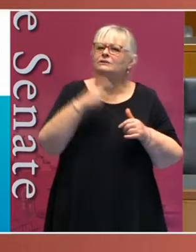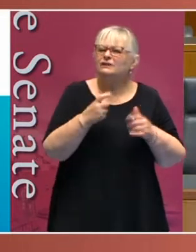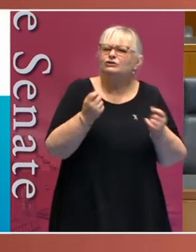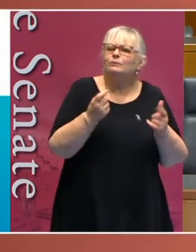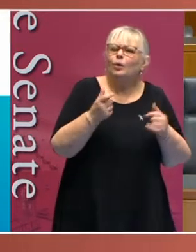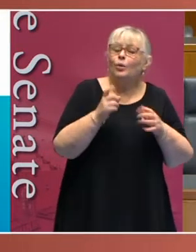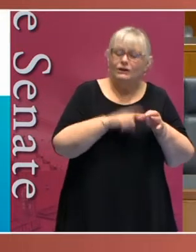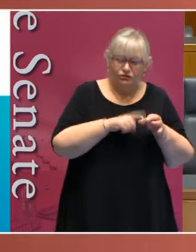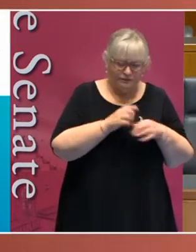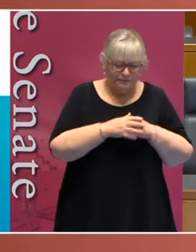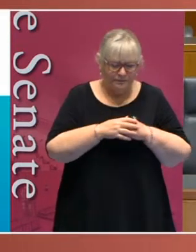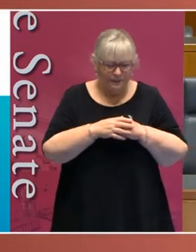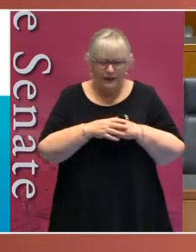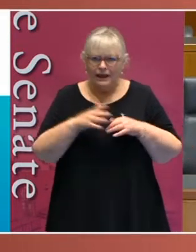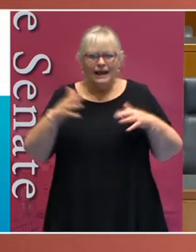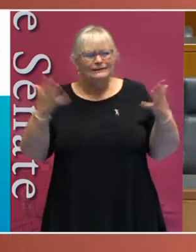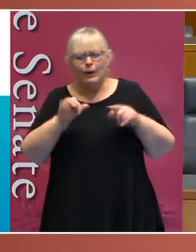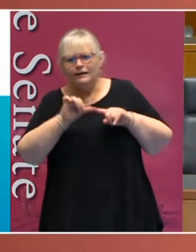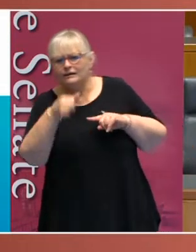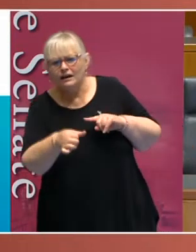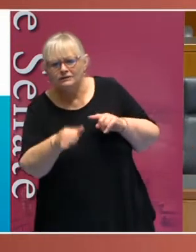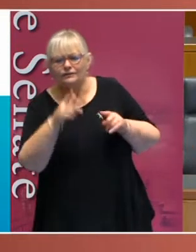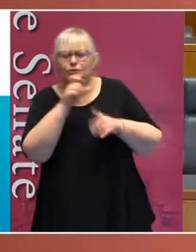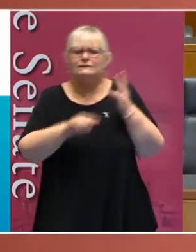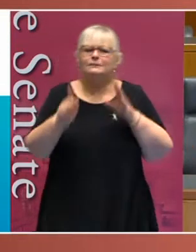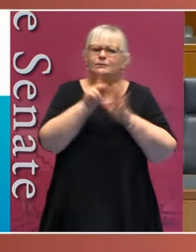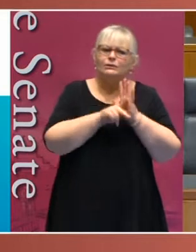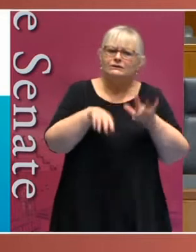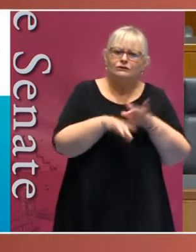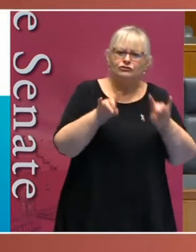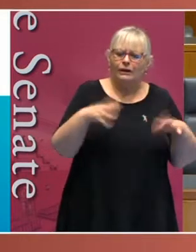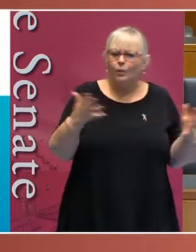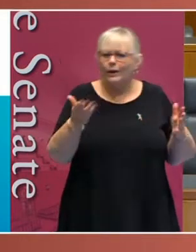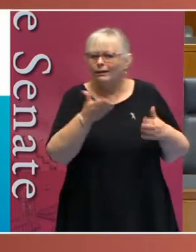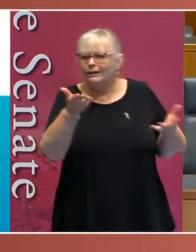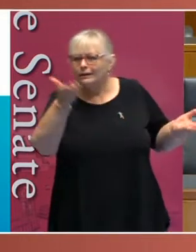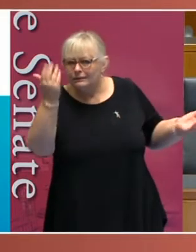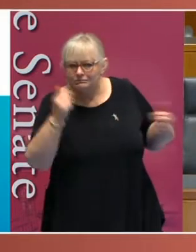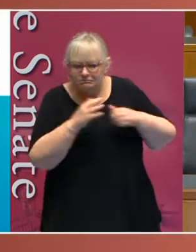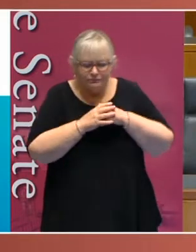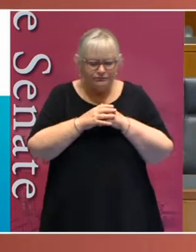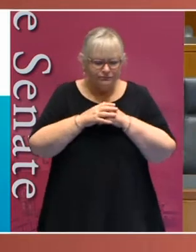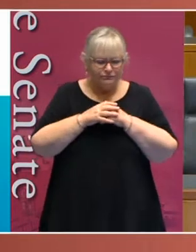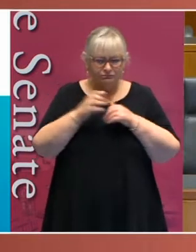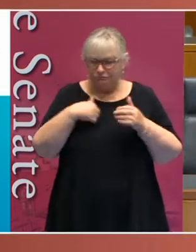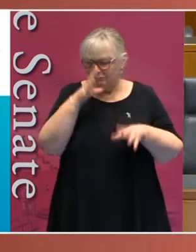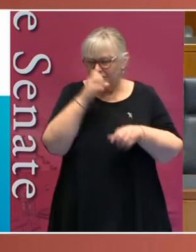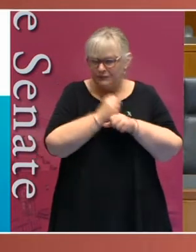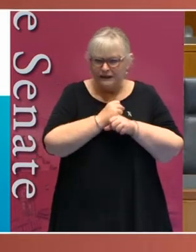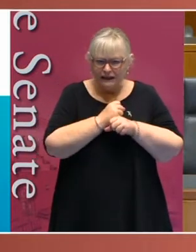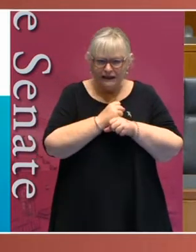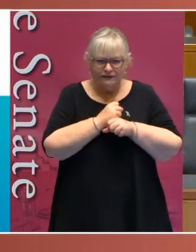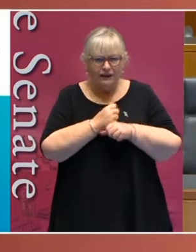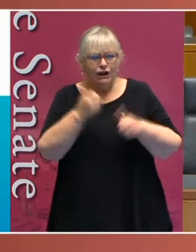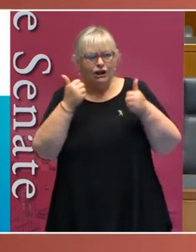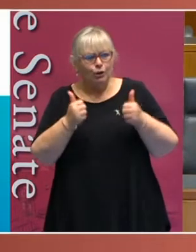which is, where to next for disability policy in Australia? I firmly believe that good